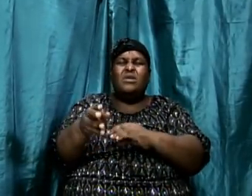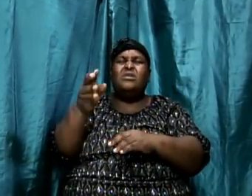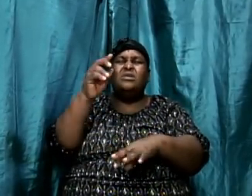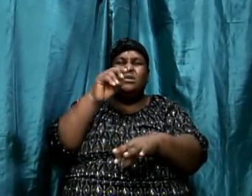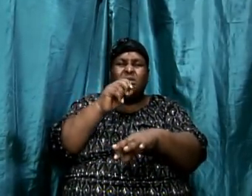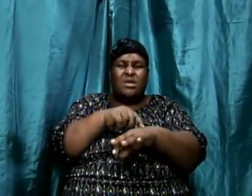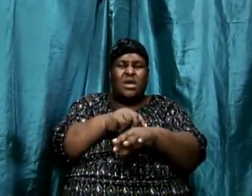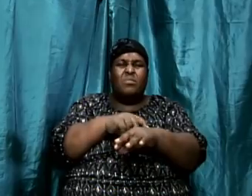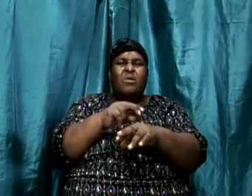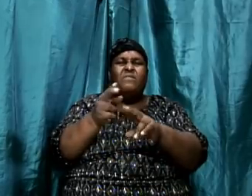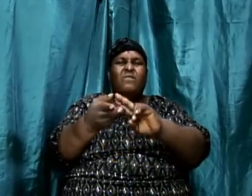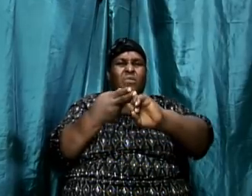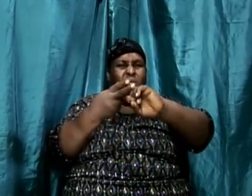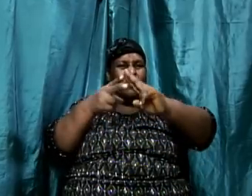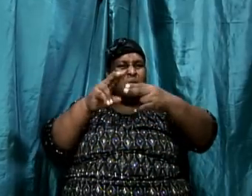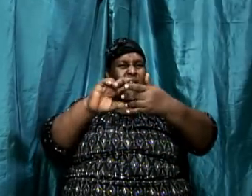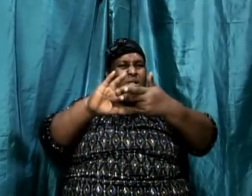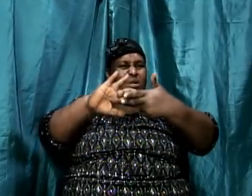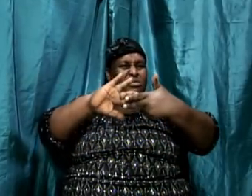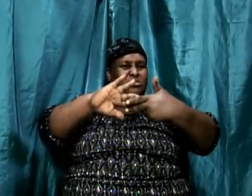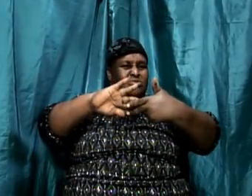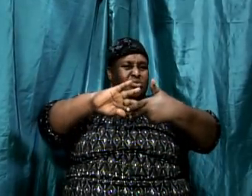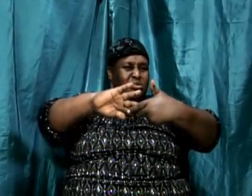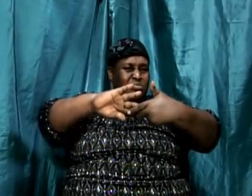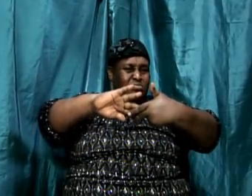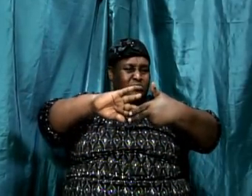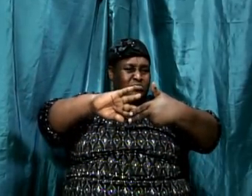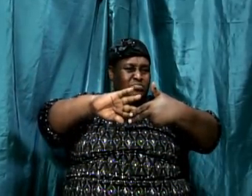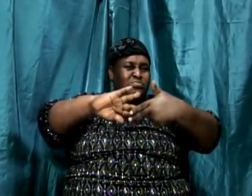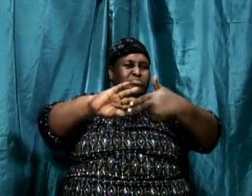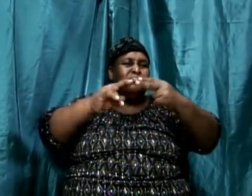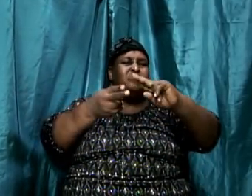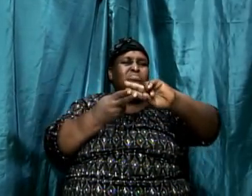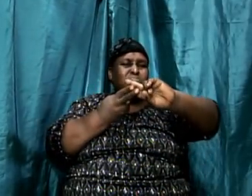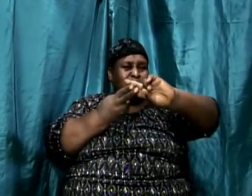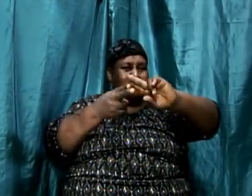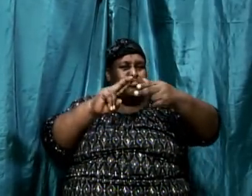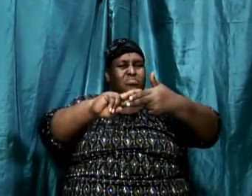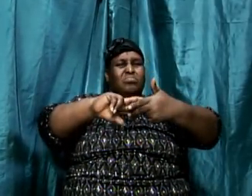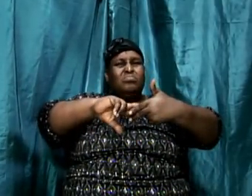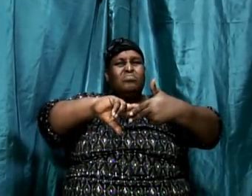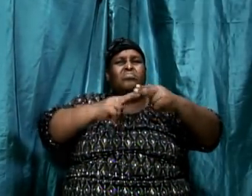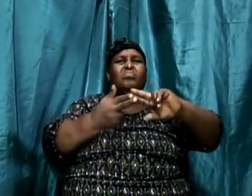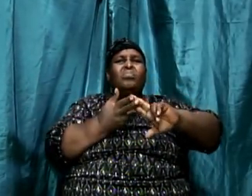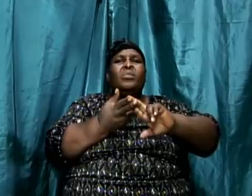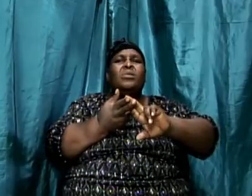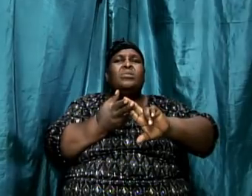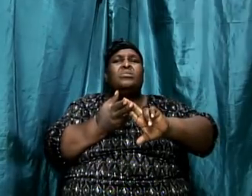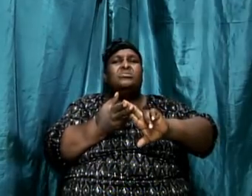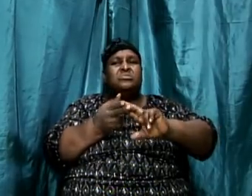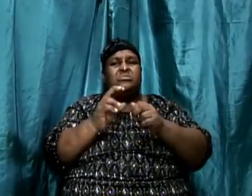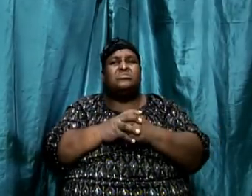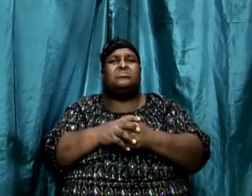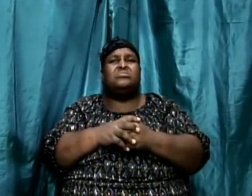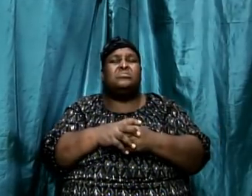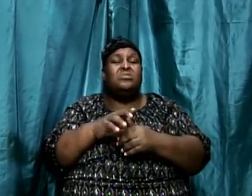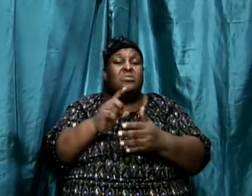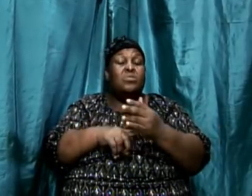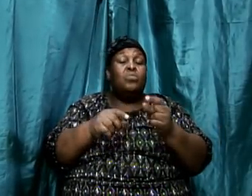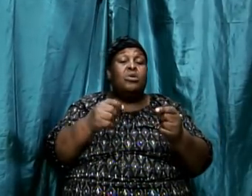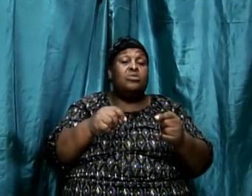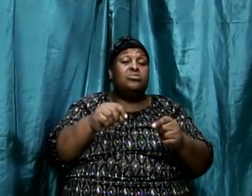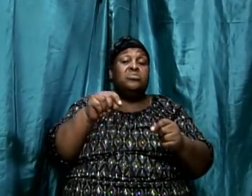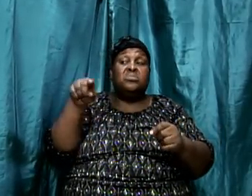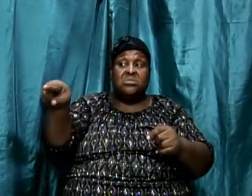So, for example, a lot of things that we do in this side of the world, they do it differently on that side of the world.